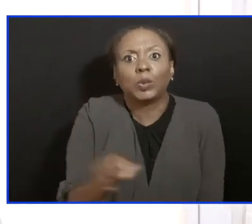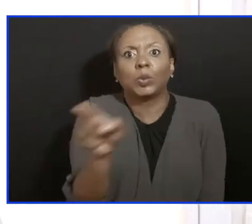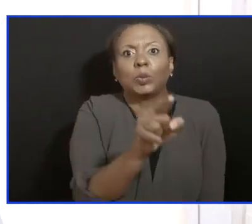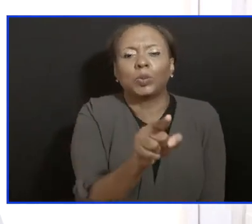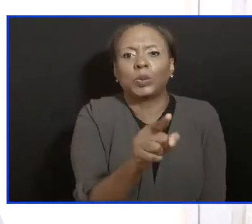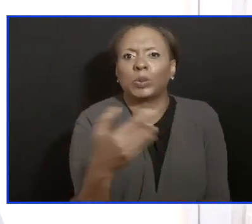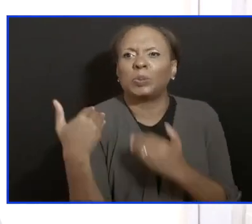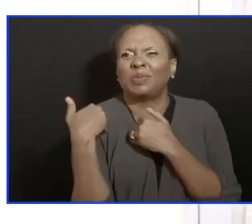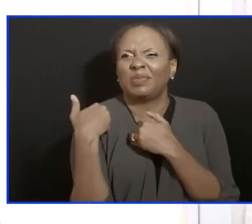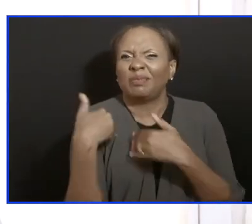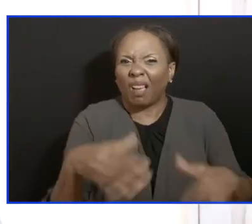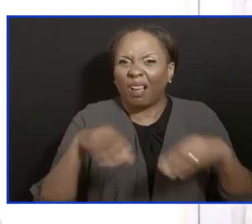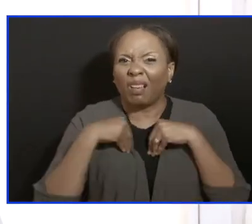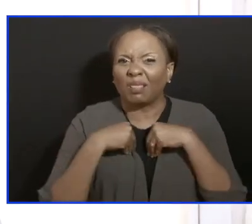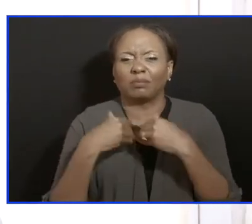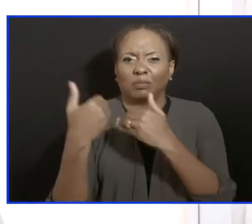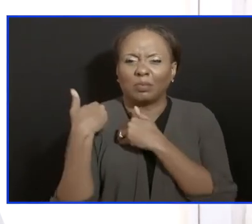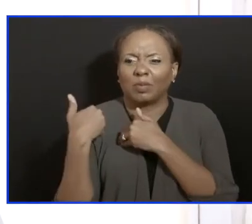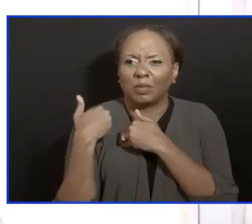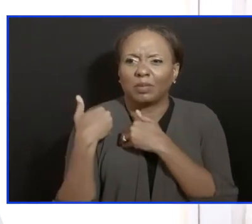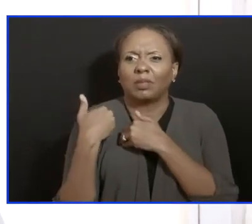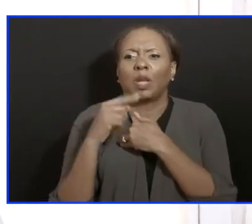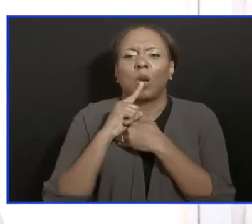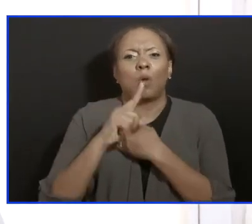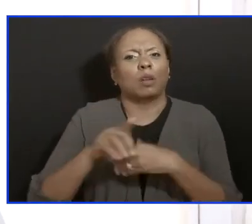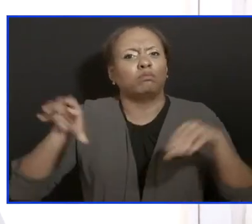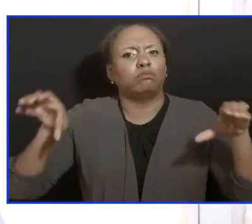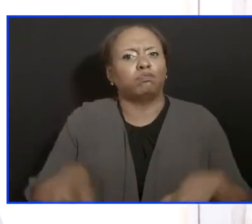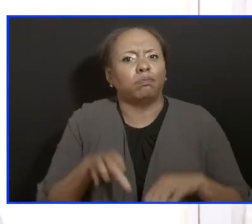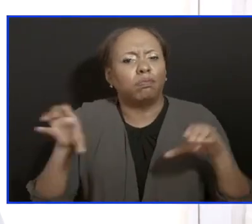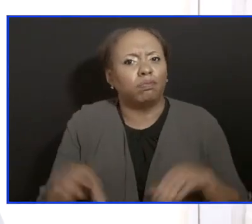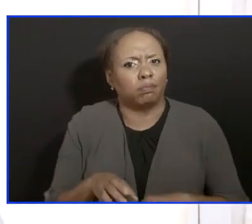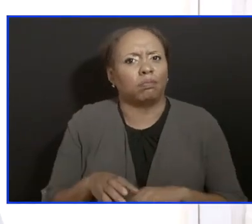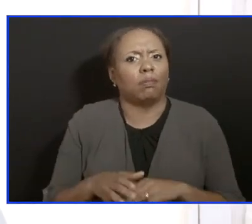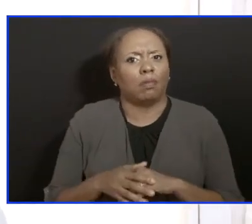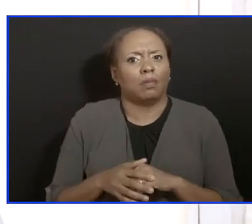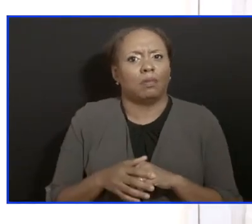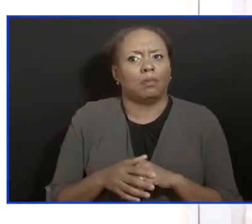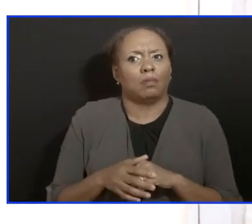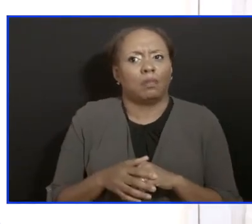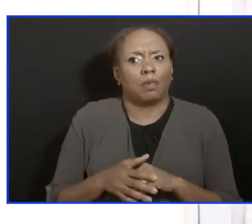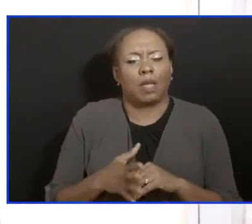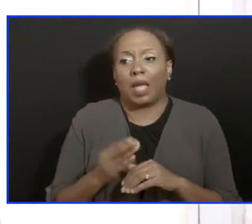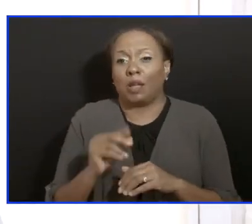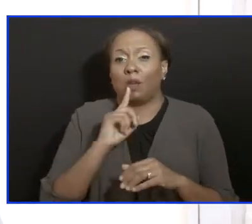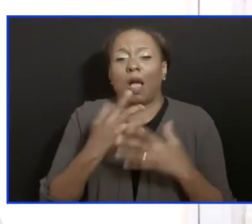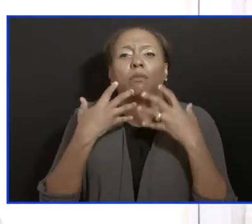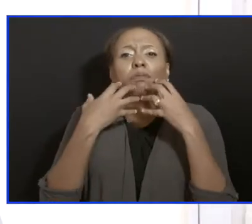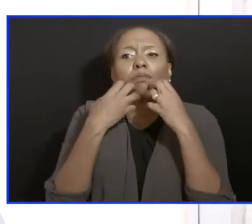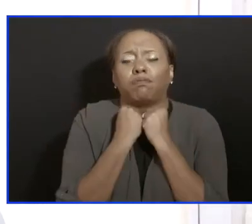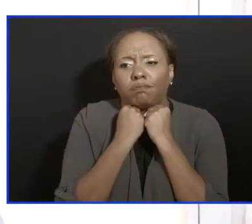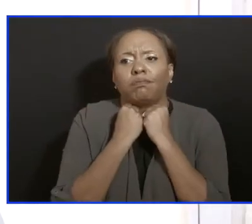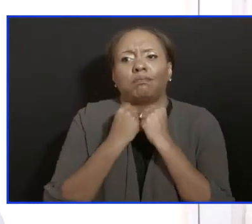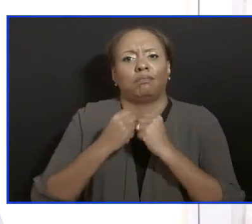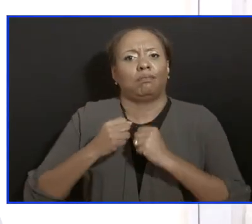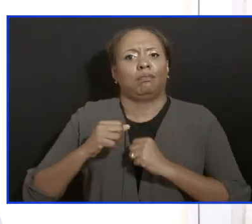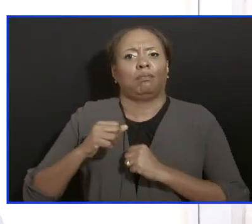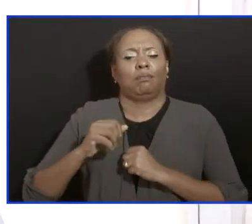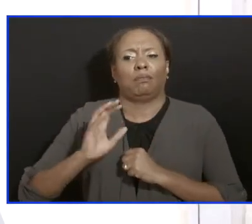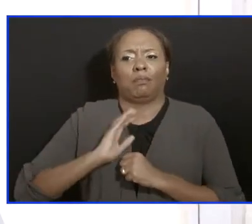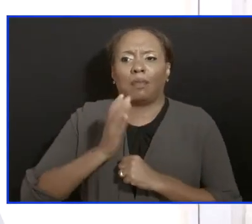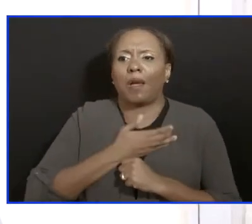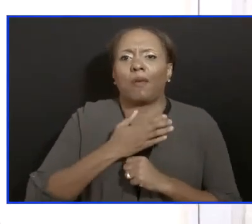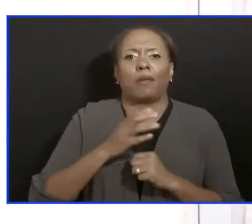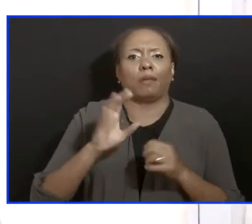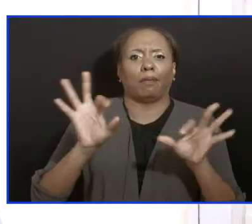protect each of ourselves and to act as though we love ourselves and love those around us. And if I had to say in one sentence,